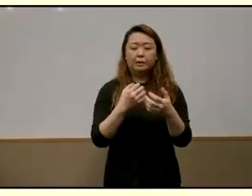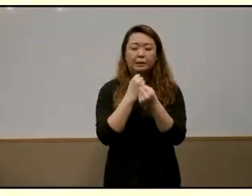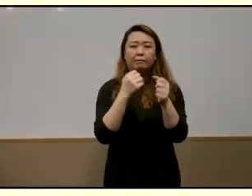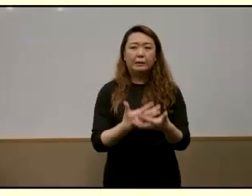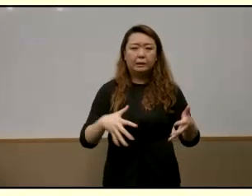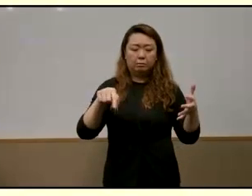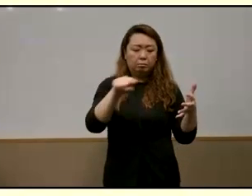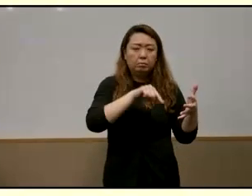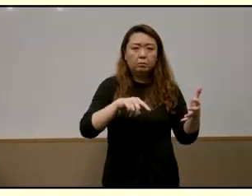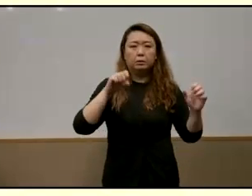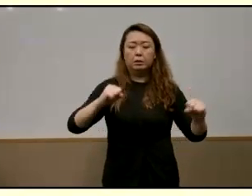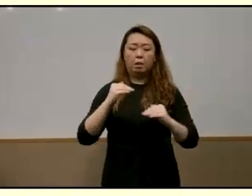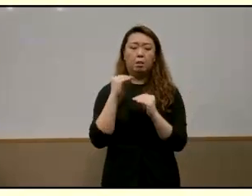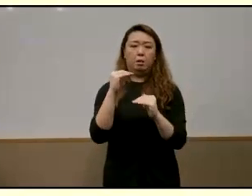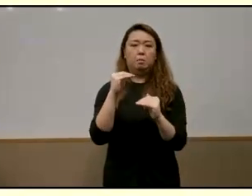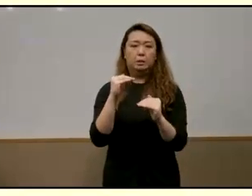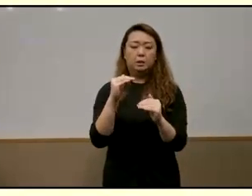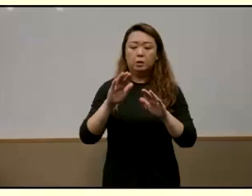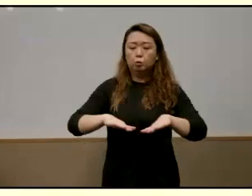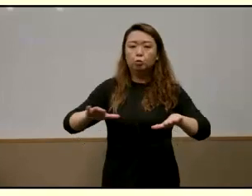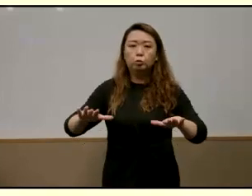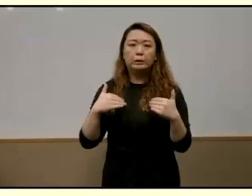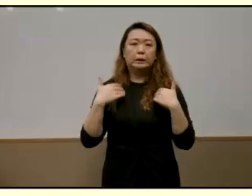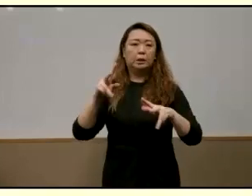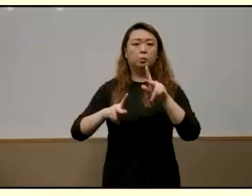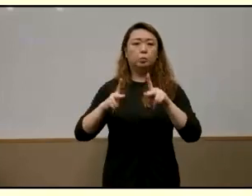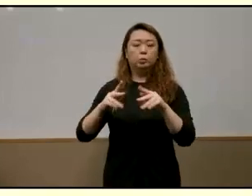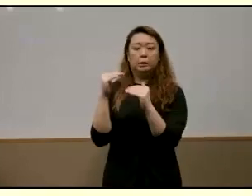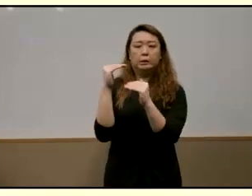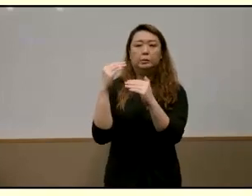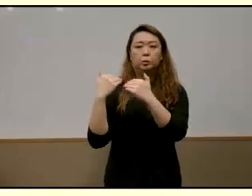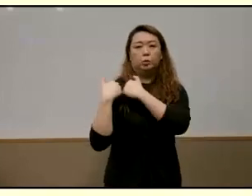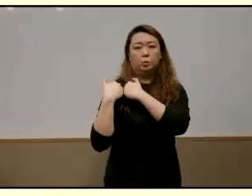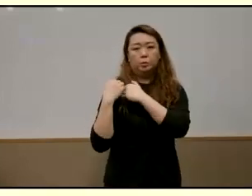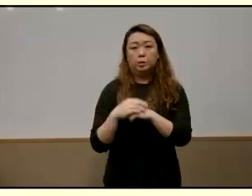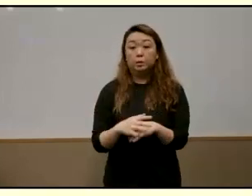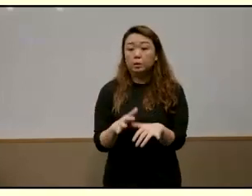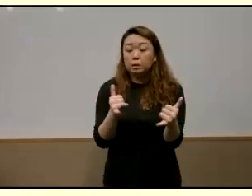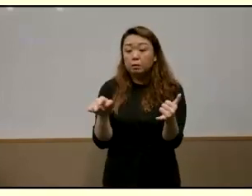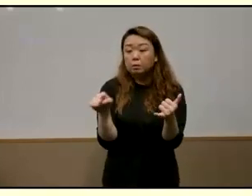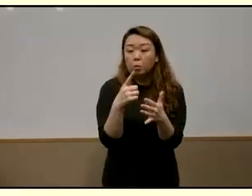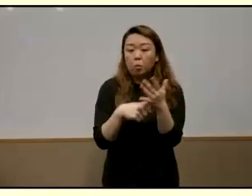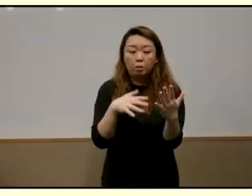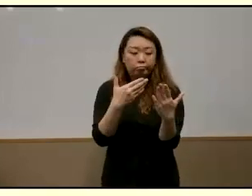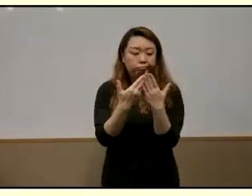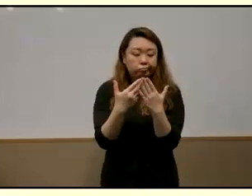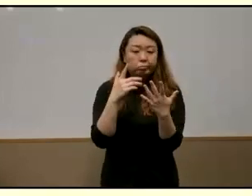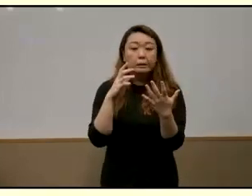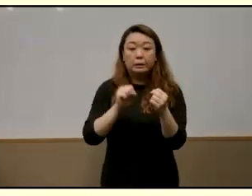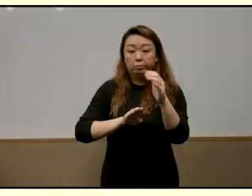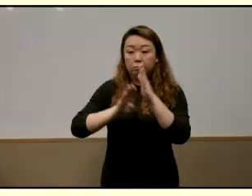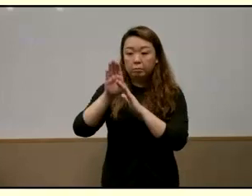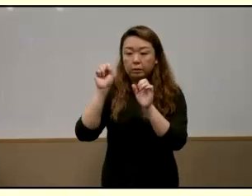restrict young people's capacity to take up responsibility making the expectations that people have of academically inclined